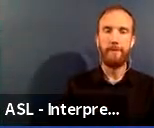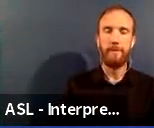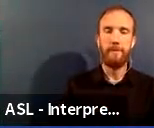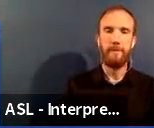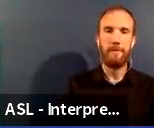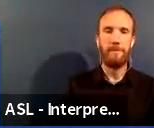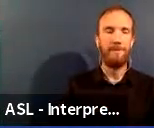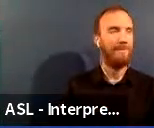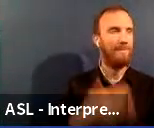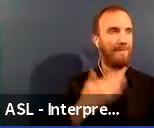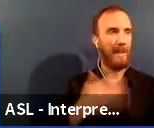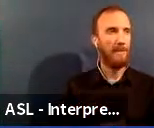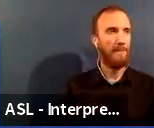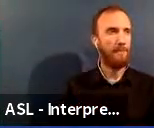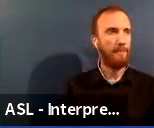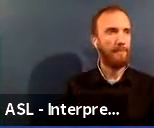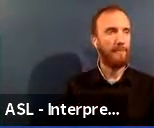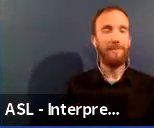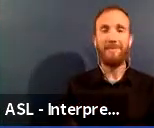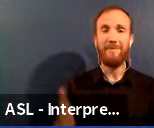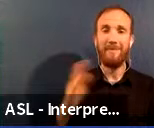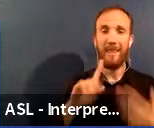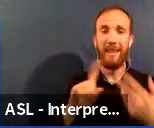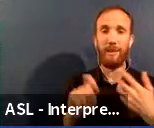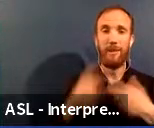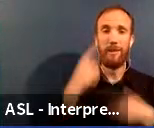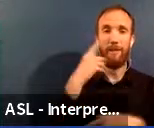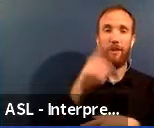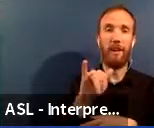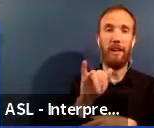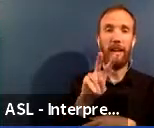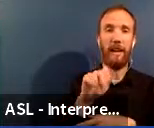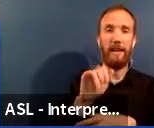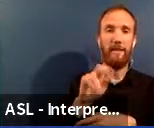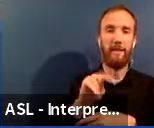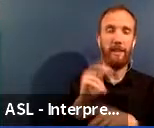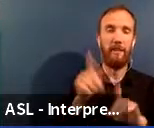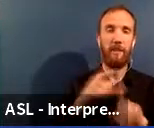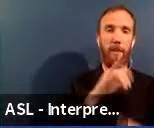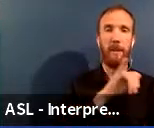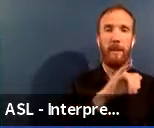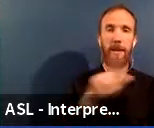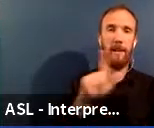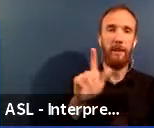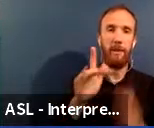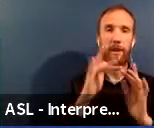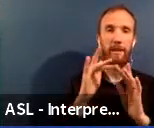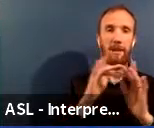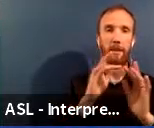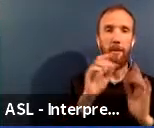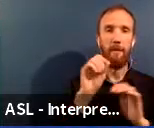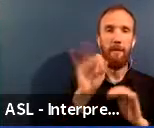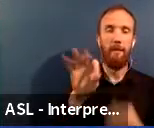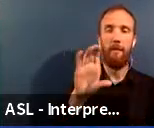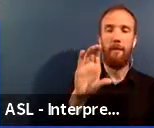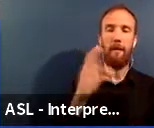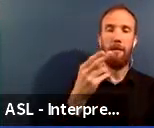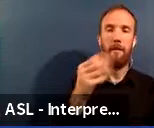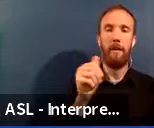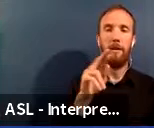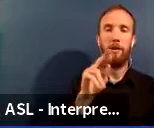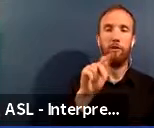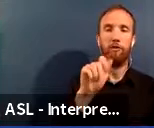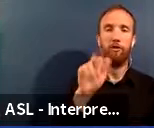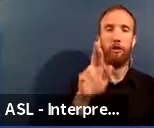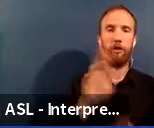Thanks. This next question is for Ivan. It's from the Illinois Network of Charter Schools. They're asking, will